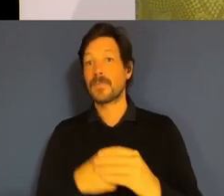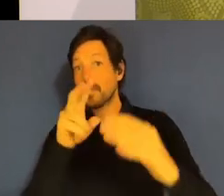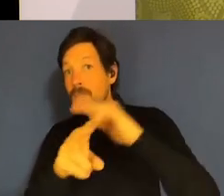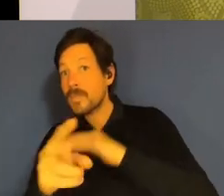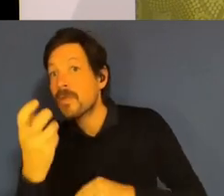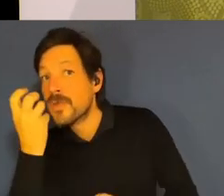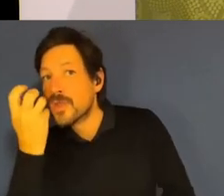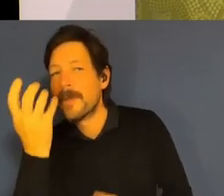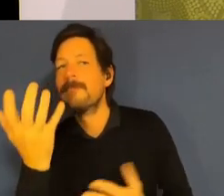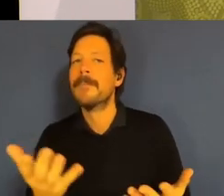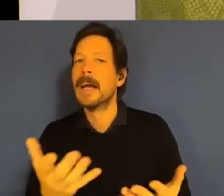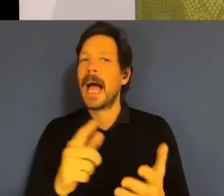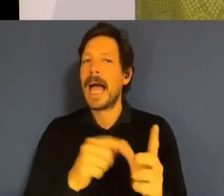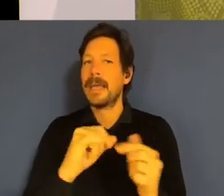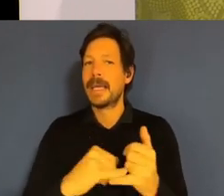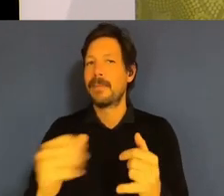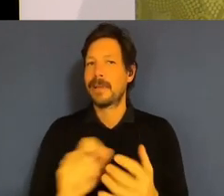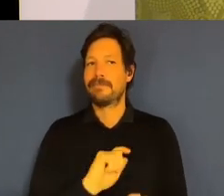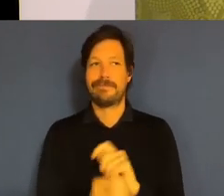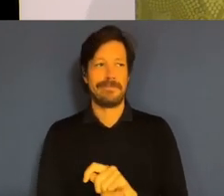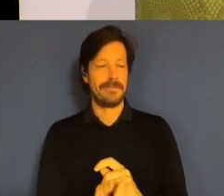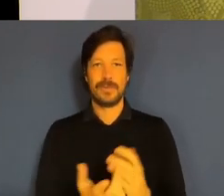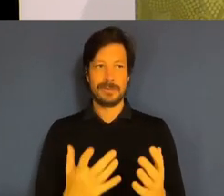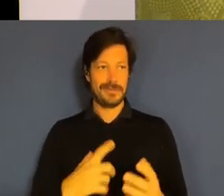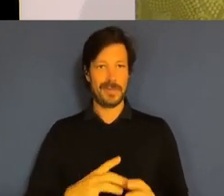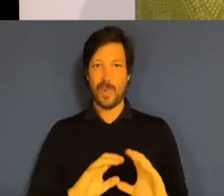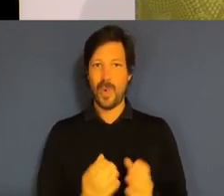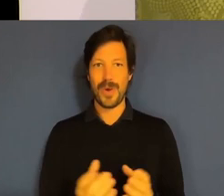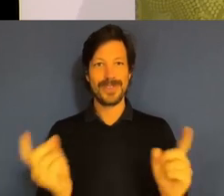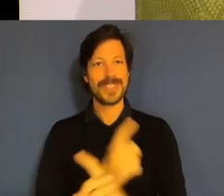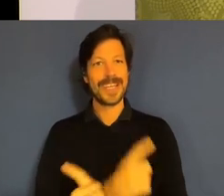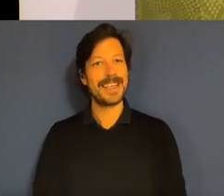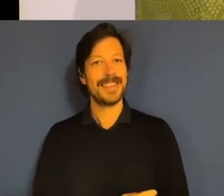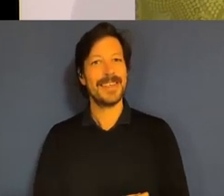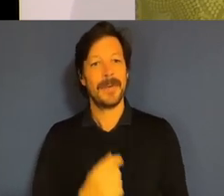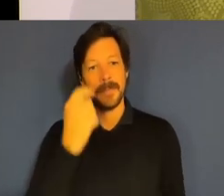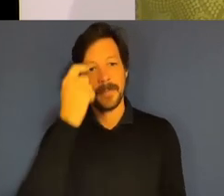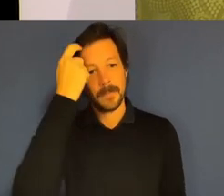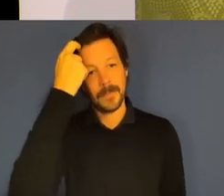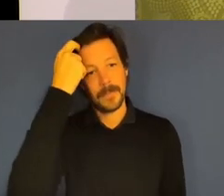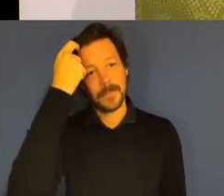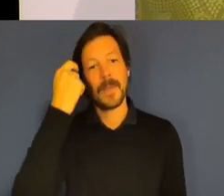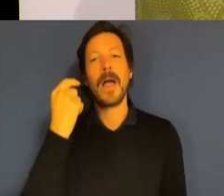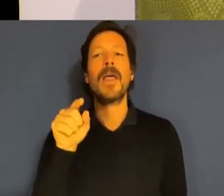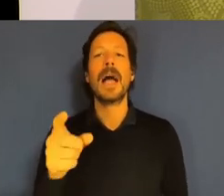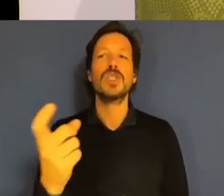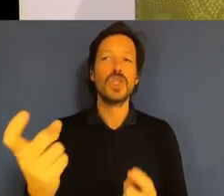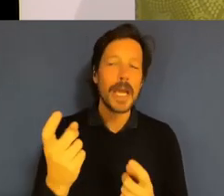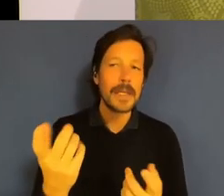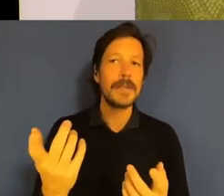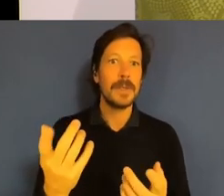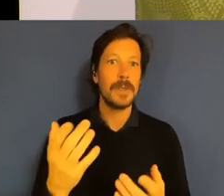changing world around us. Perhaps this has always been the case, but the change that's coming our way seems to be coming at a pace.